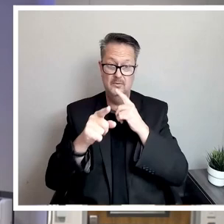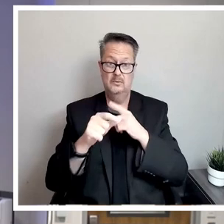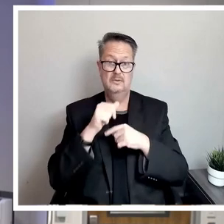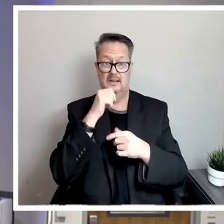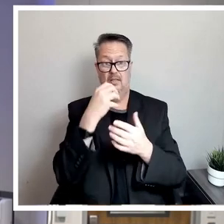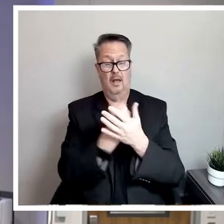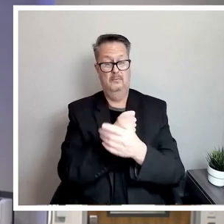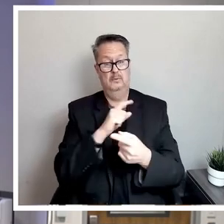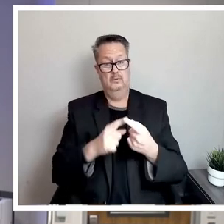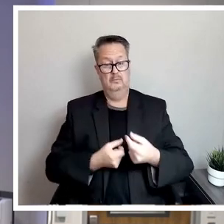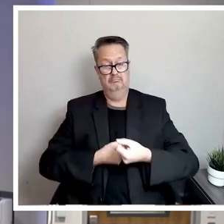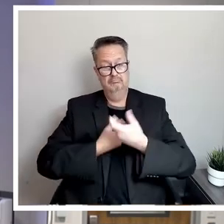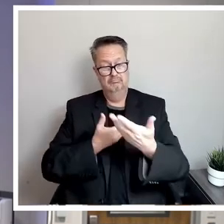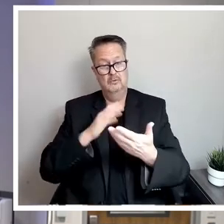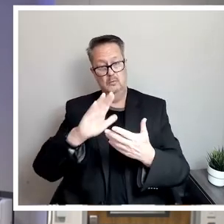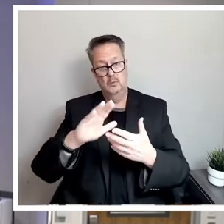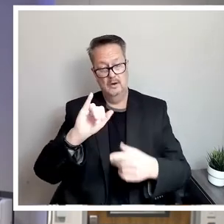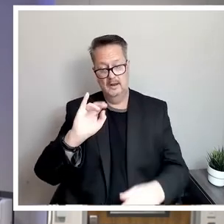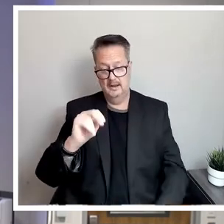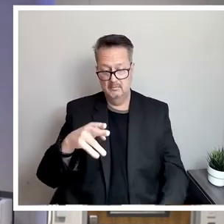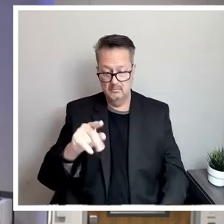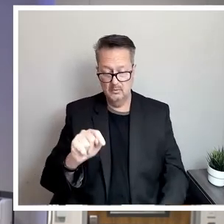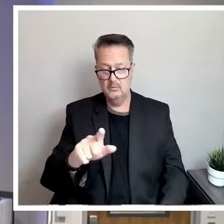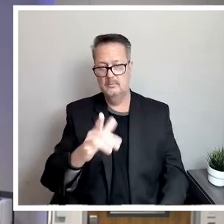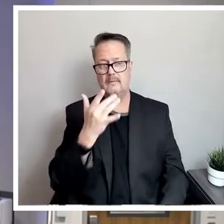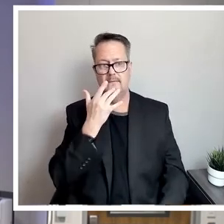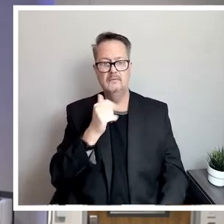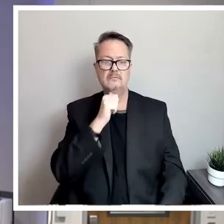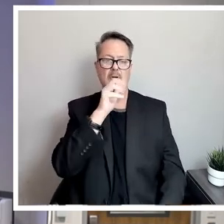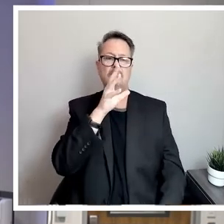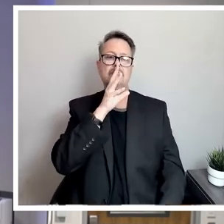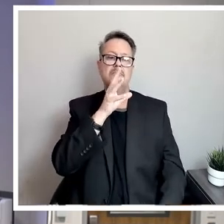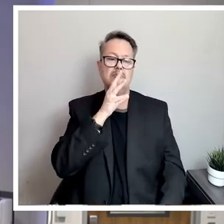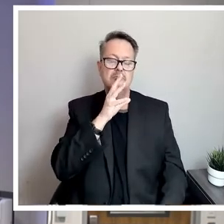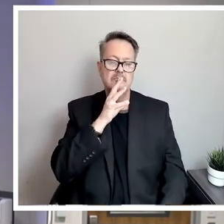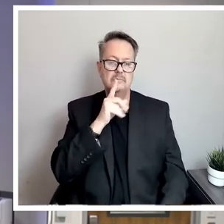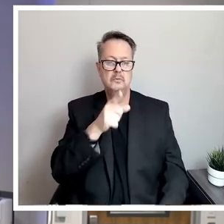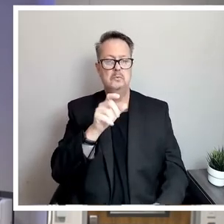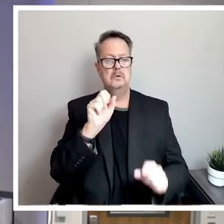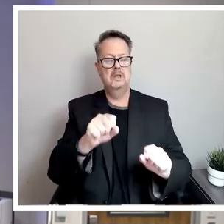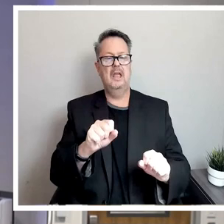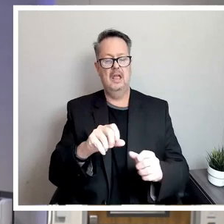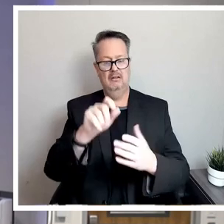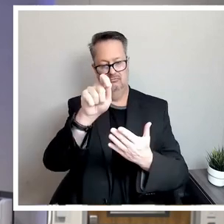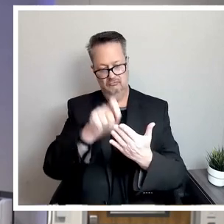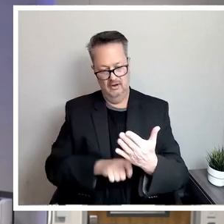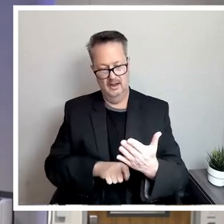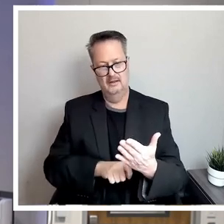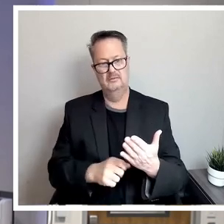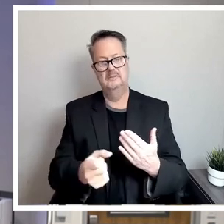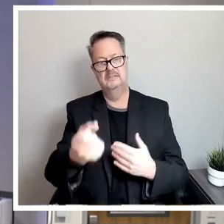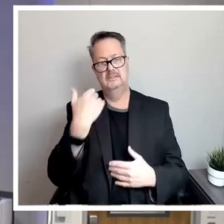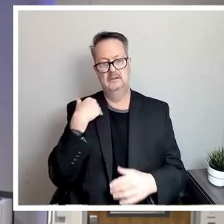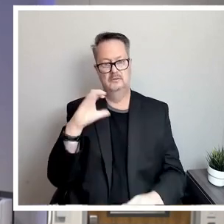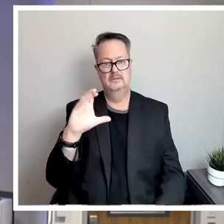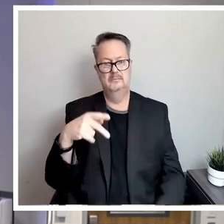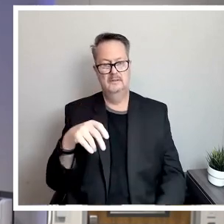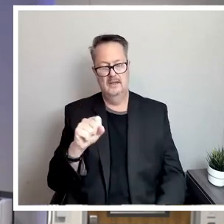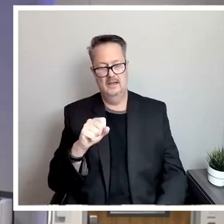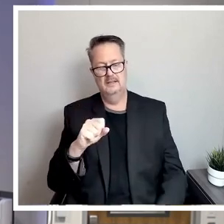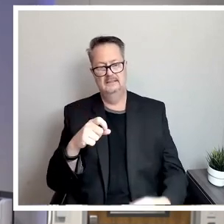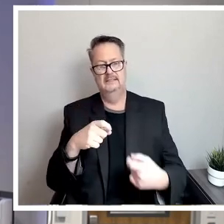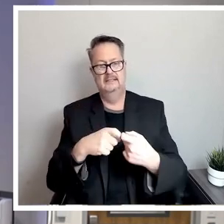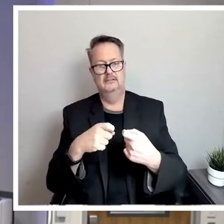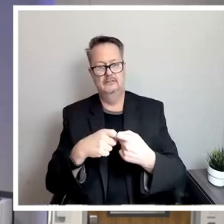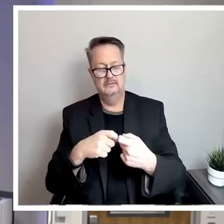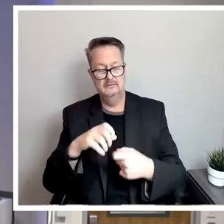to convey all your input or prefer not to speak, you may put your thoughts in writing and send it to CPS Energy. CPS Energy